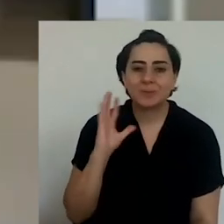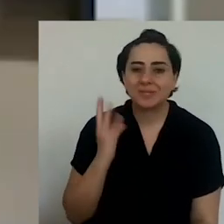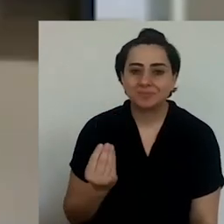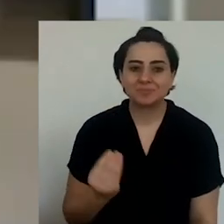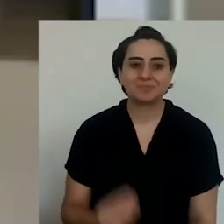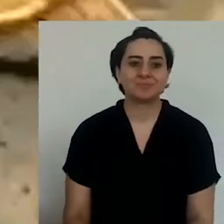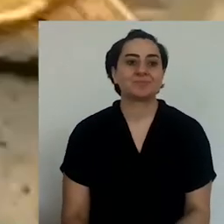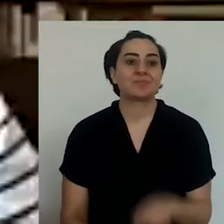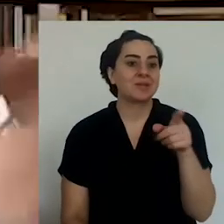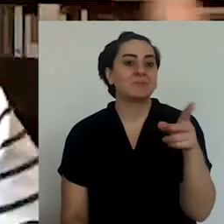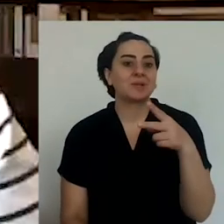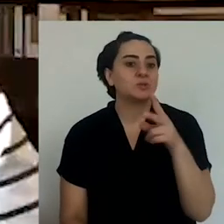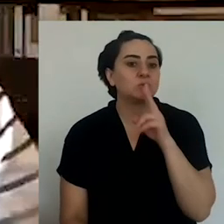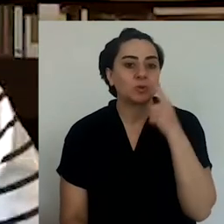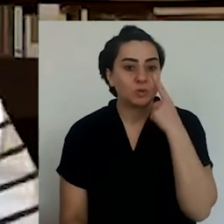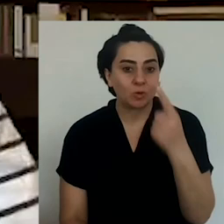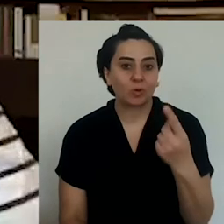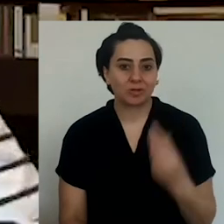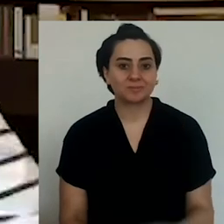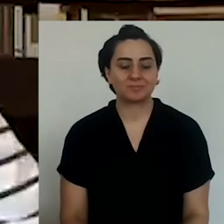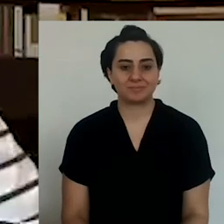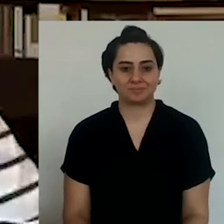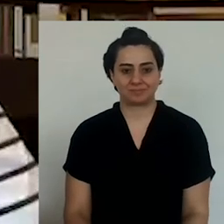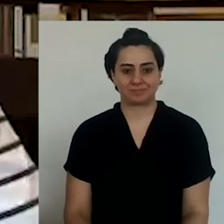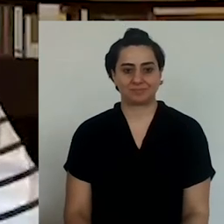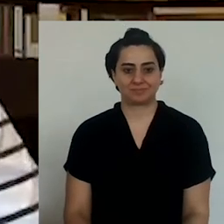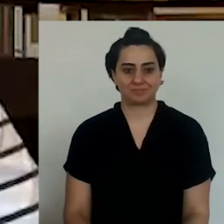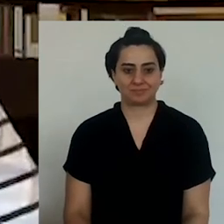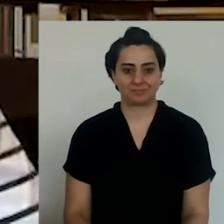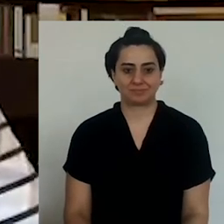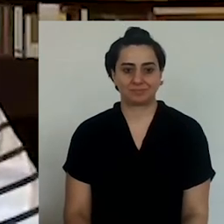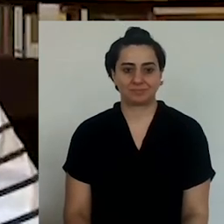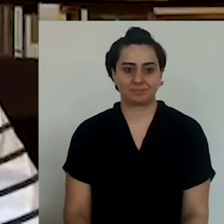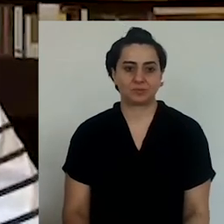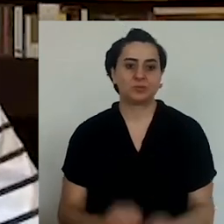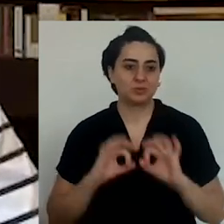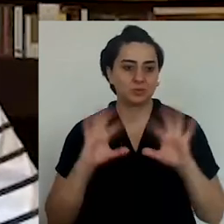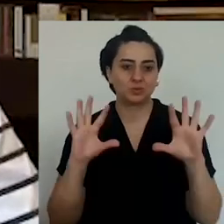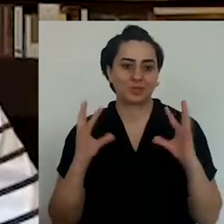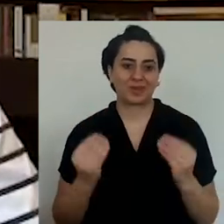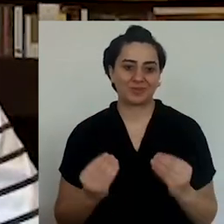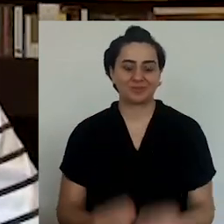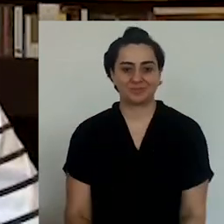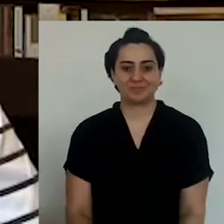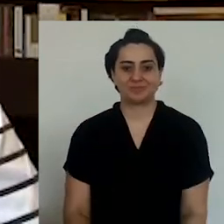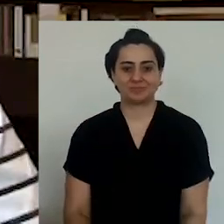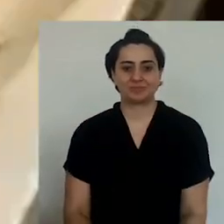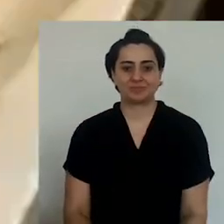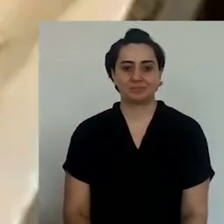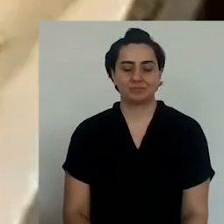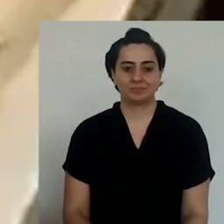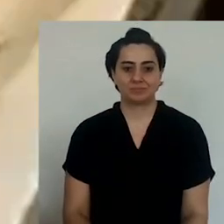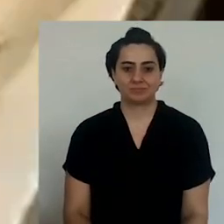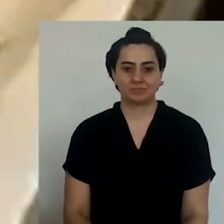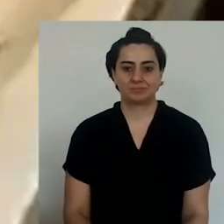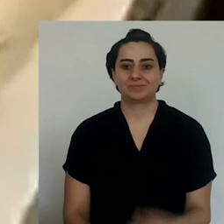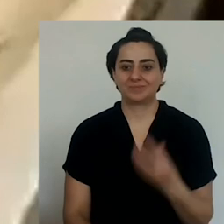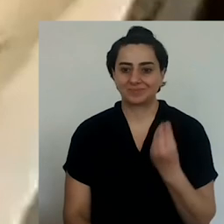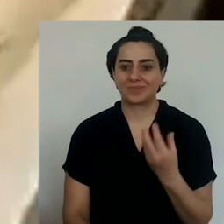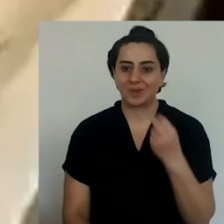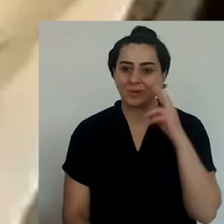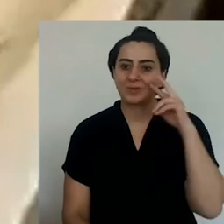I couldn't really hear what you said. Could we see the fish as it is now, as it is cooked?